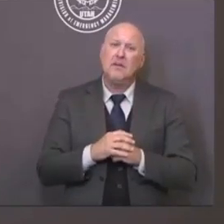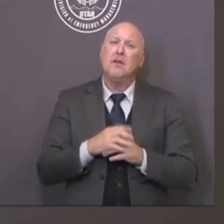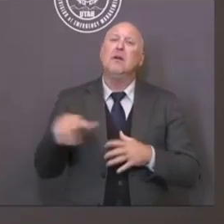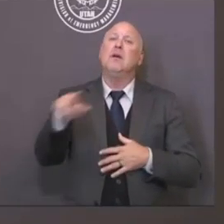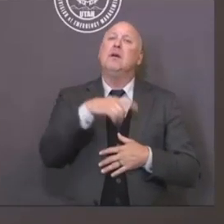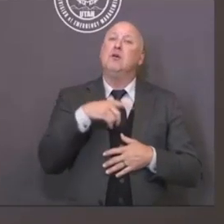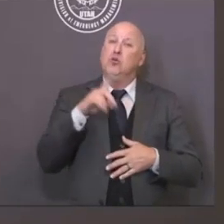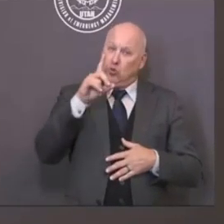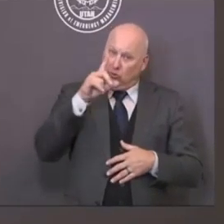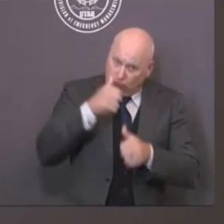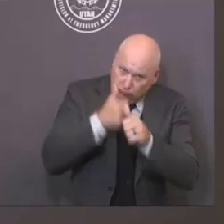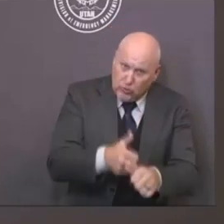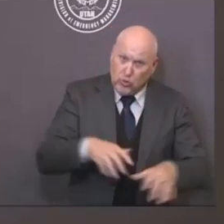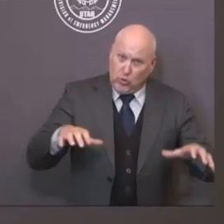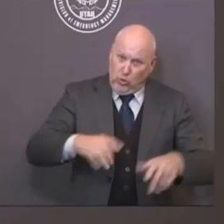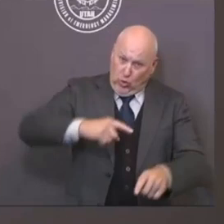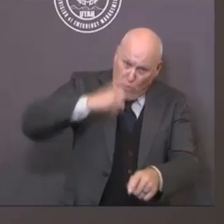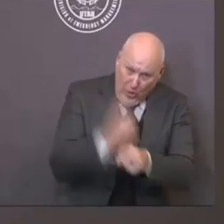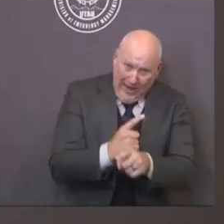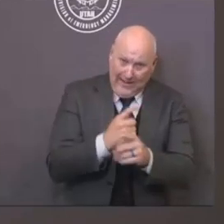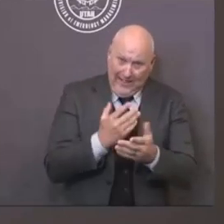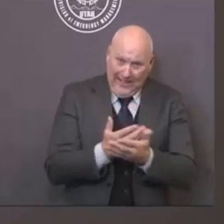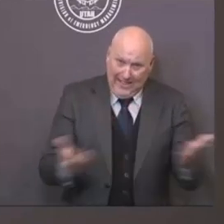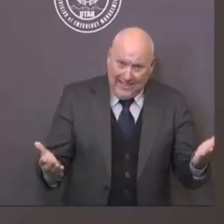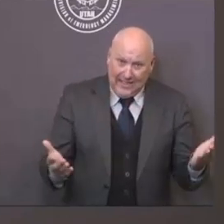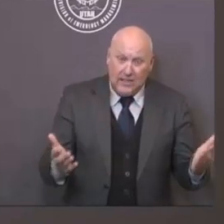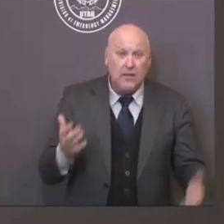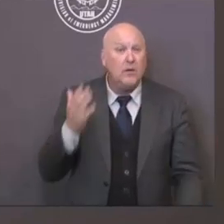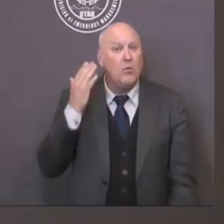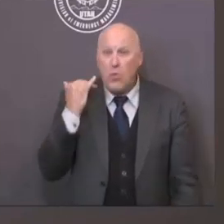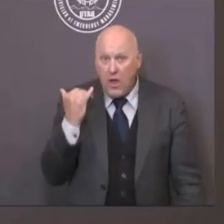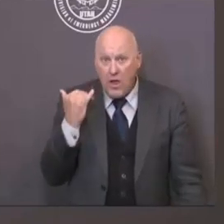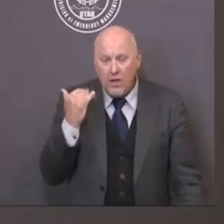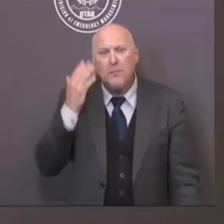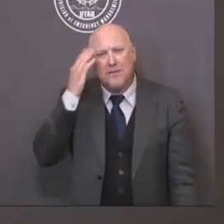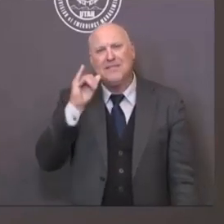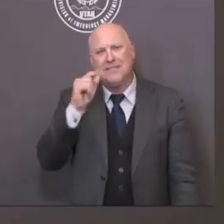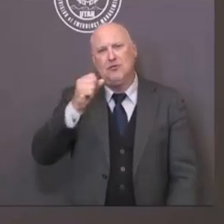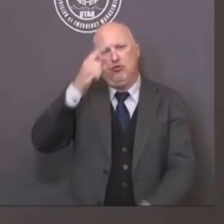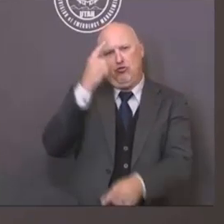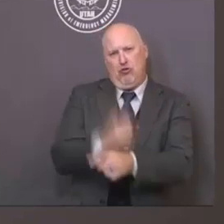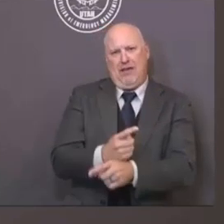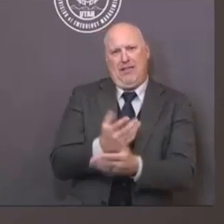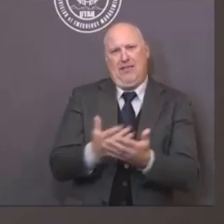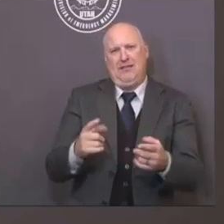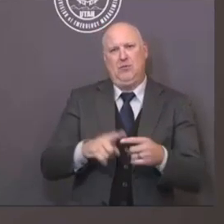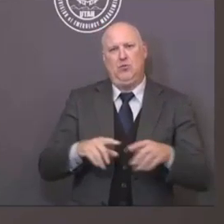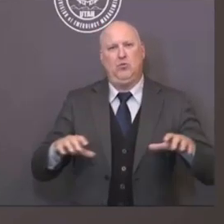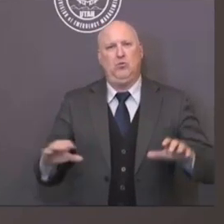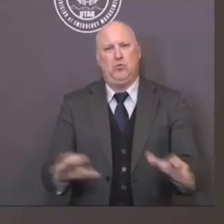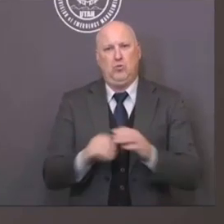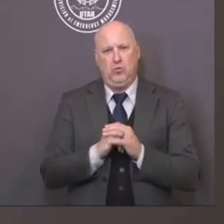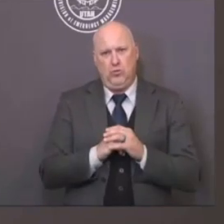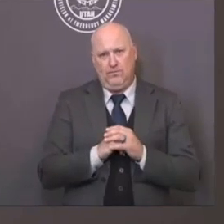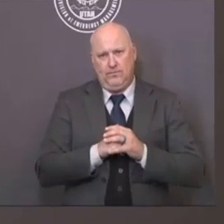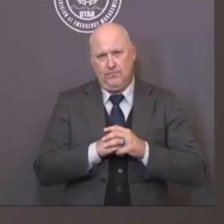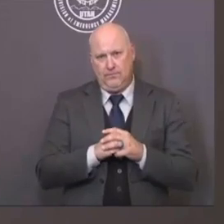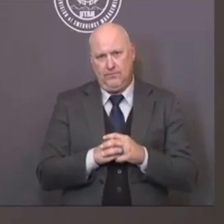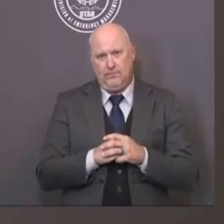we kind of sum up here, I can just tell you, I believe in the people of Utah. There's no greater